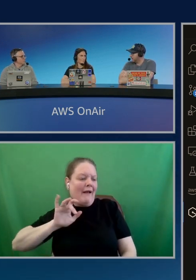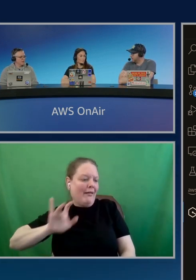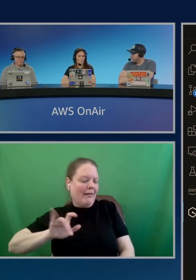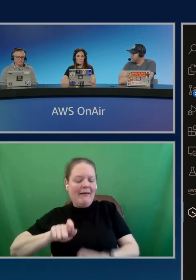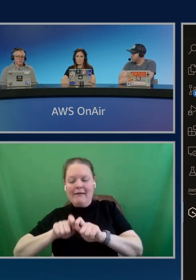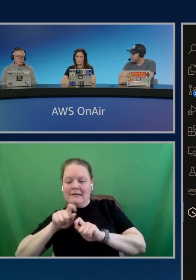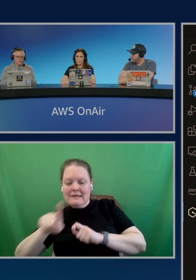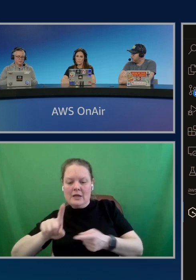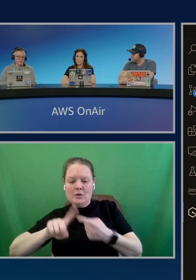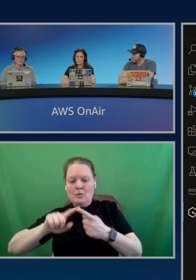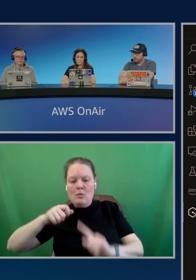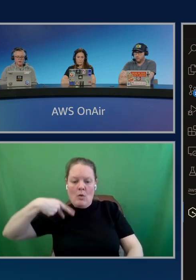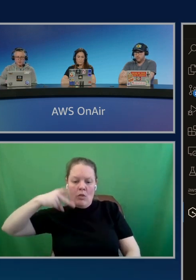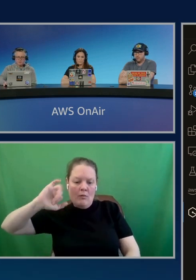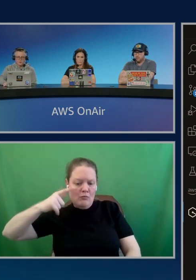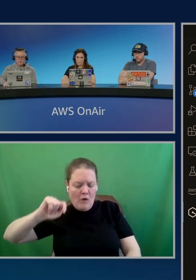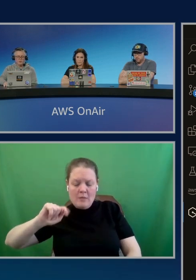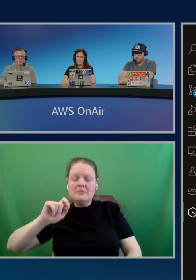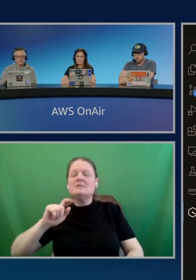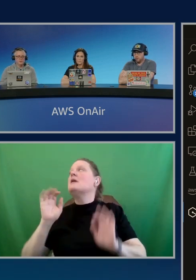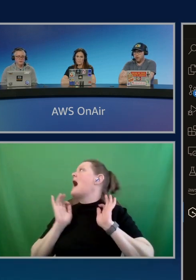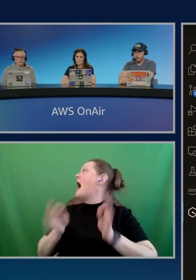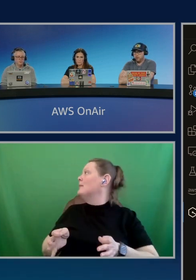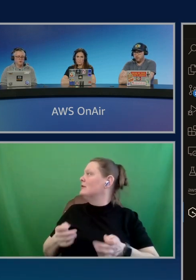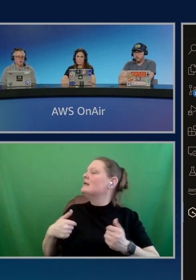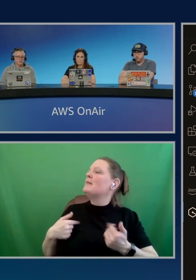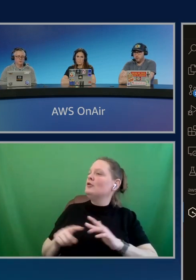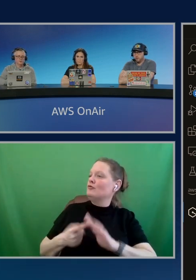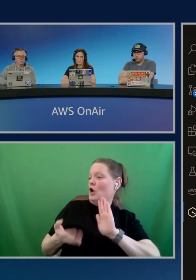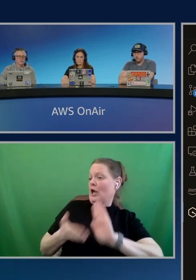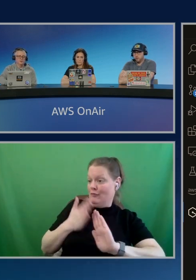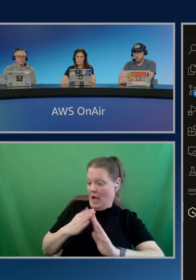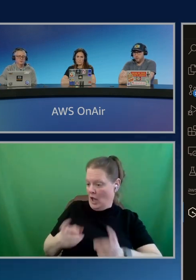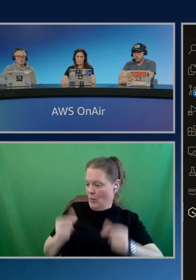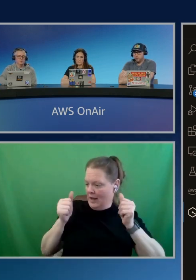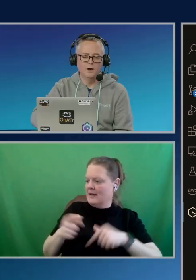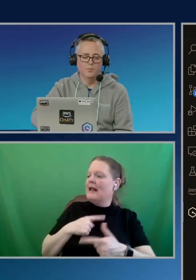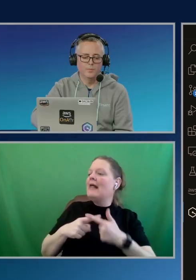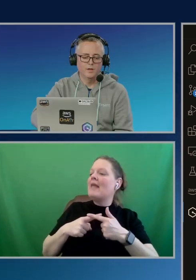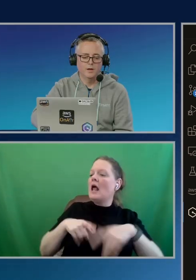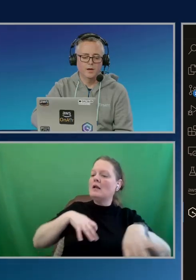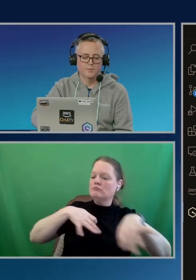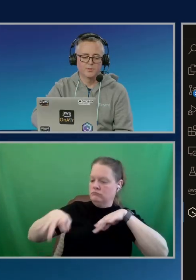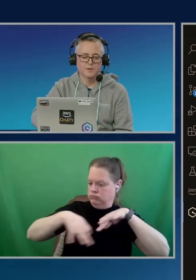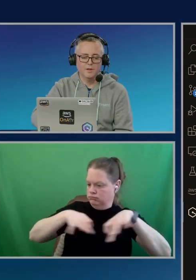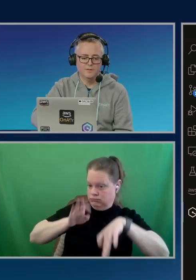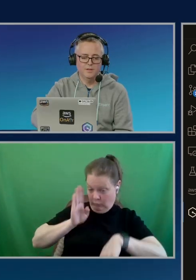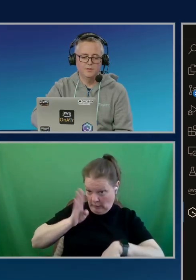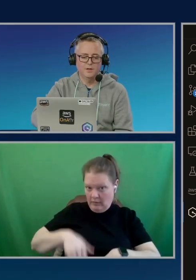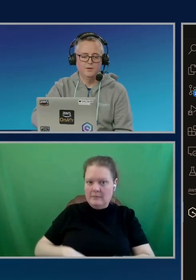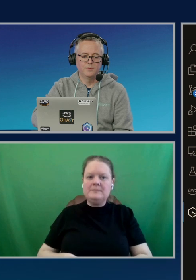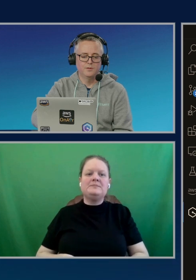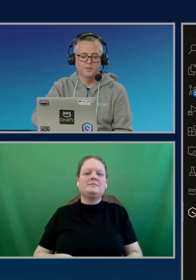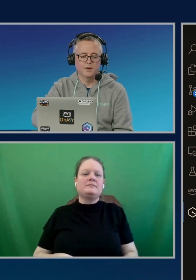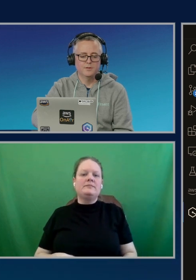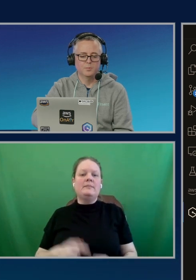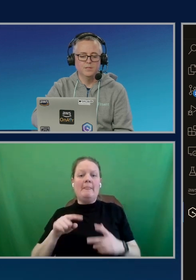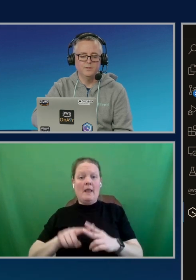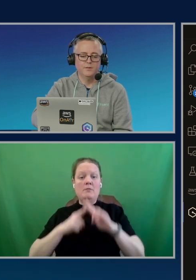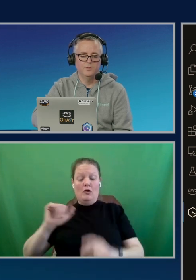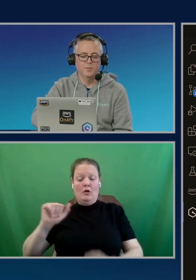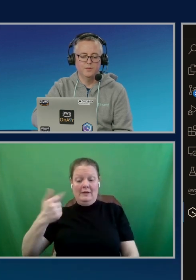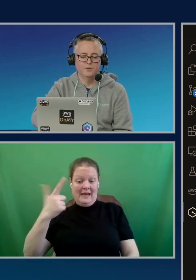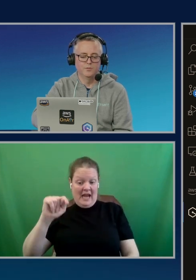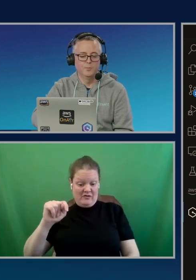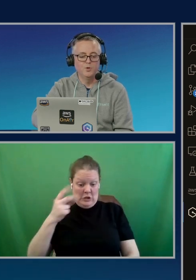prompt? Absolutely. Let me get it running quickly, and then I'll kind of talk you through that. So, I'm starting this agent, and you can see here, I said,